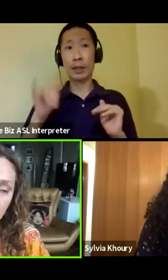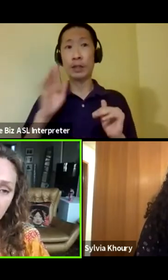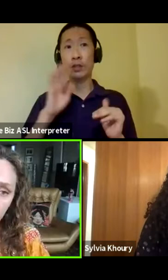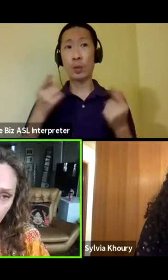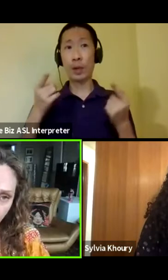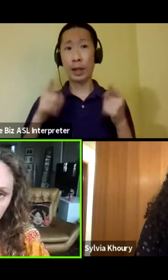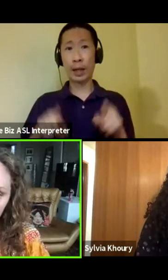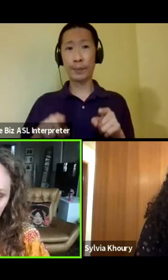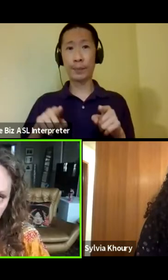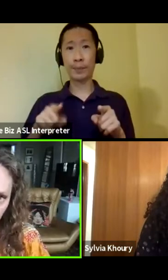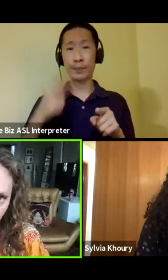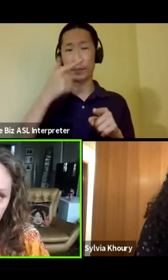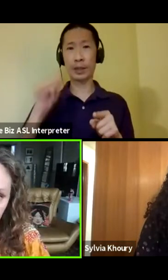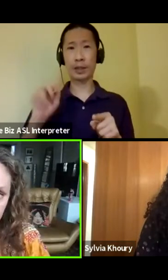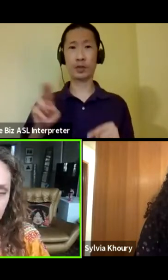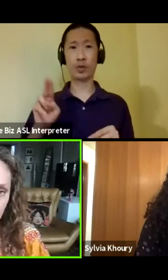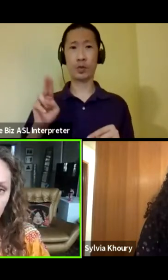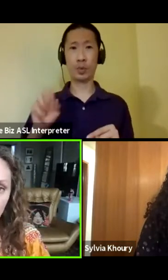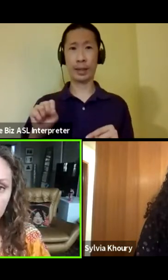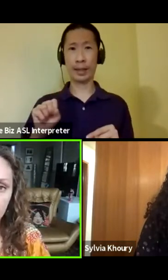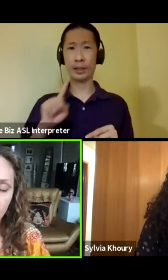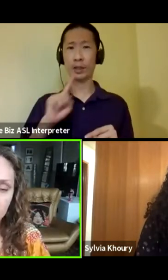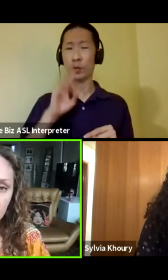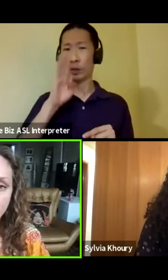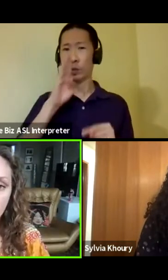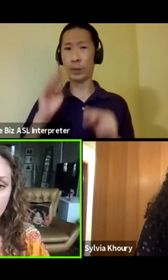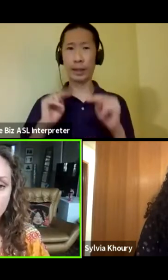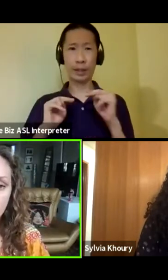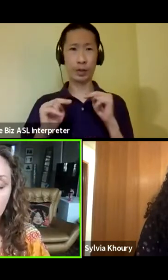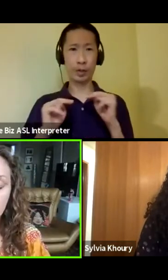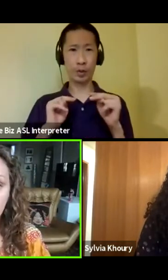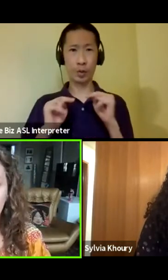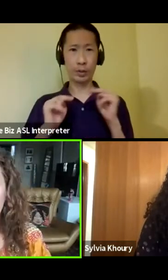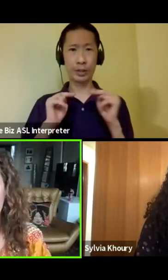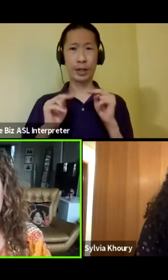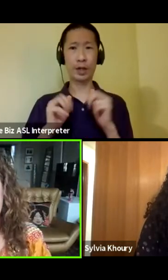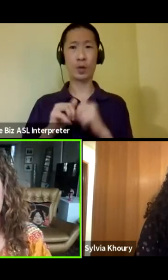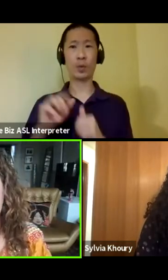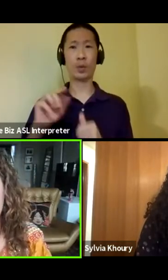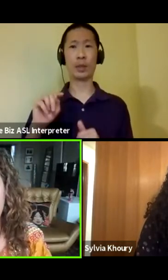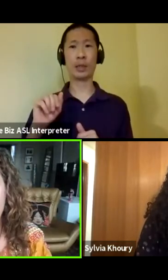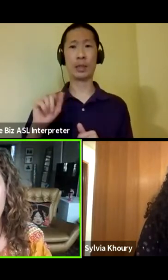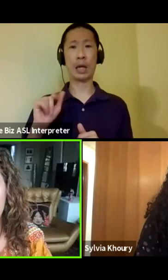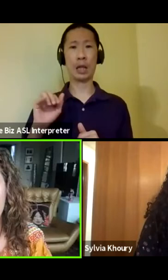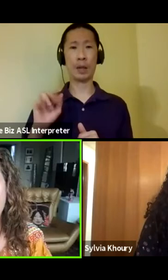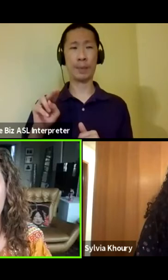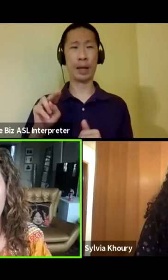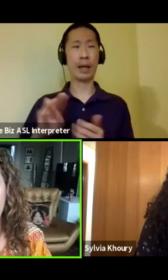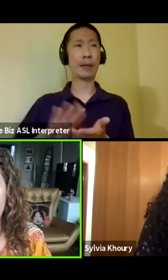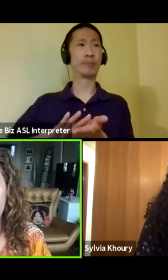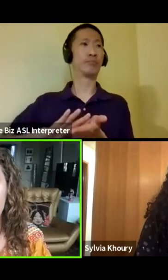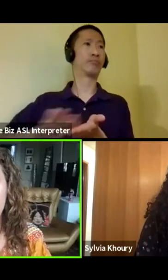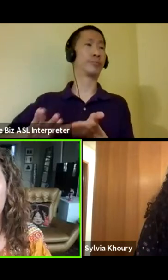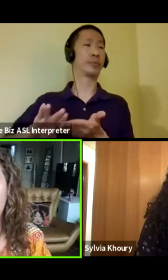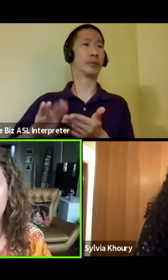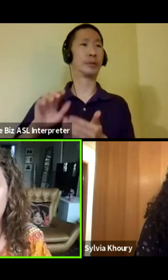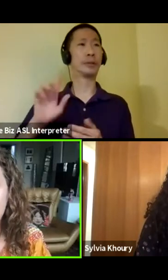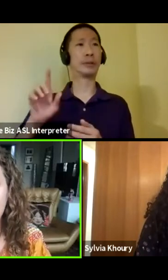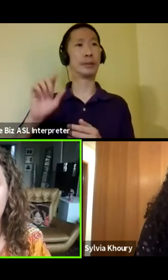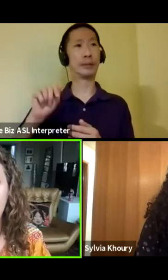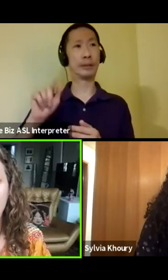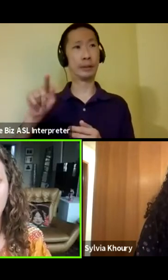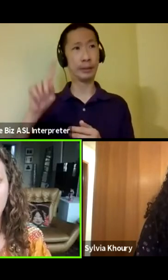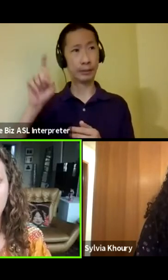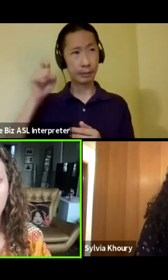because the U.S. was directly negotiating with the Taliban, excluding the Afghan government, Afghan women, and Afghan